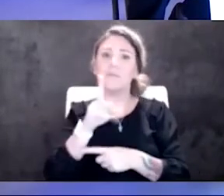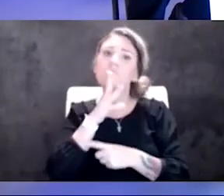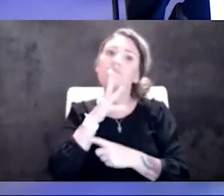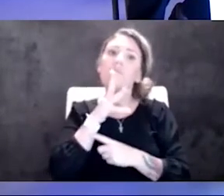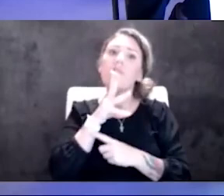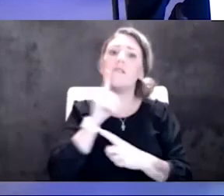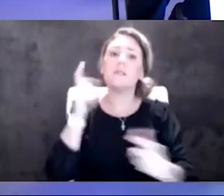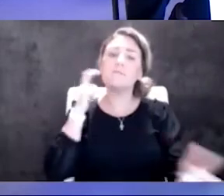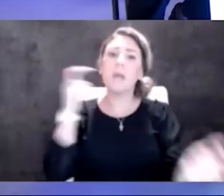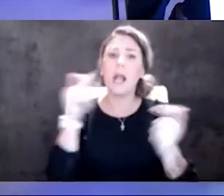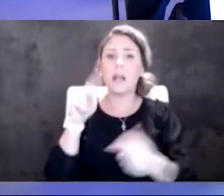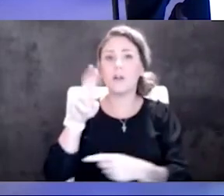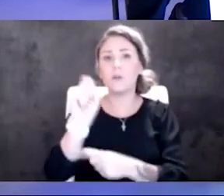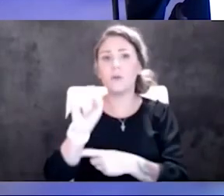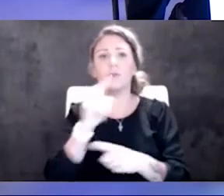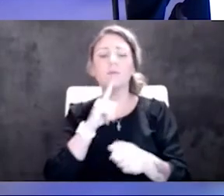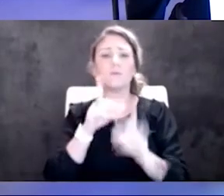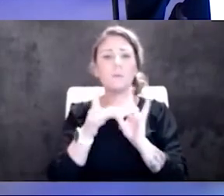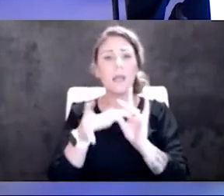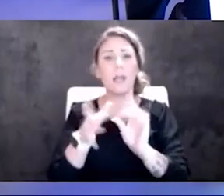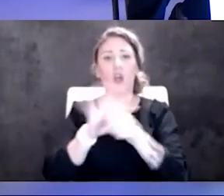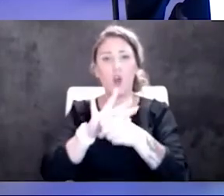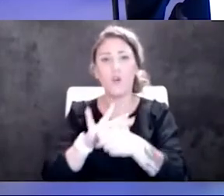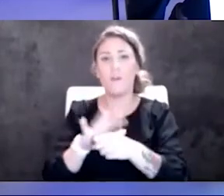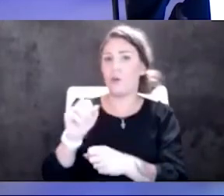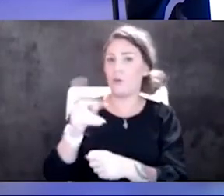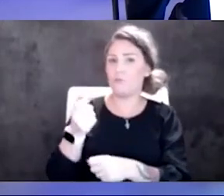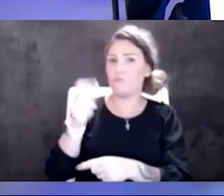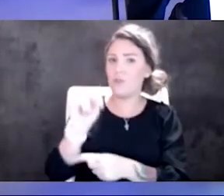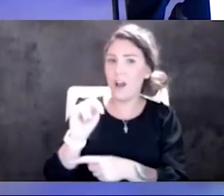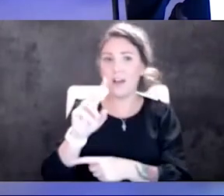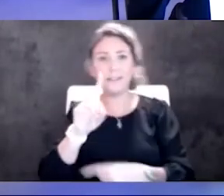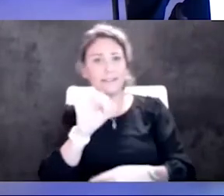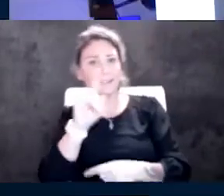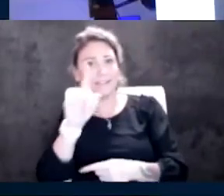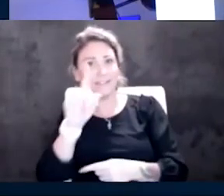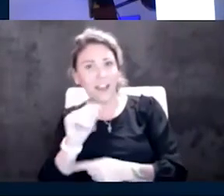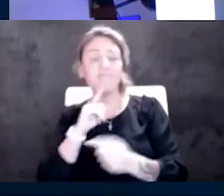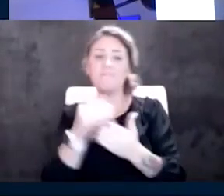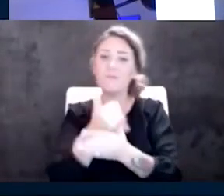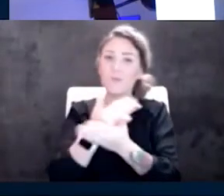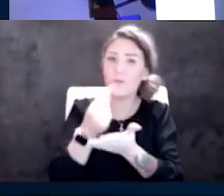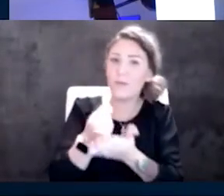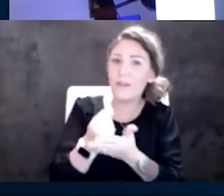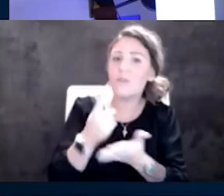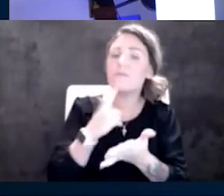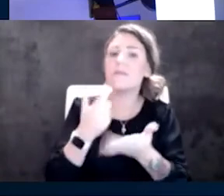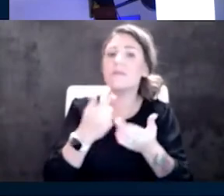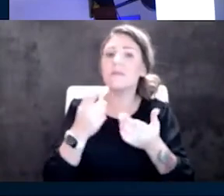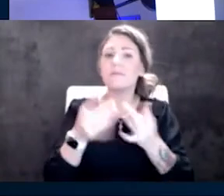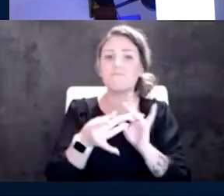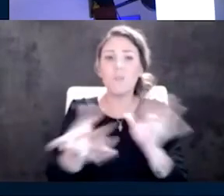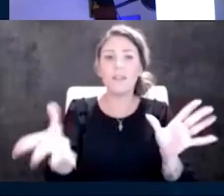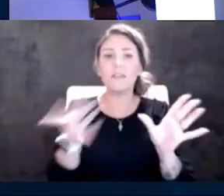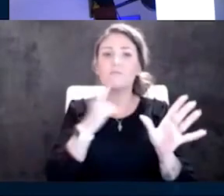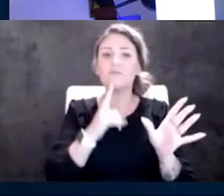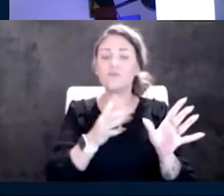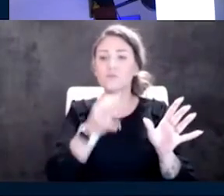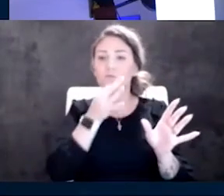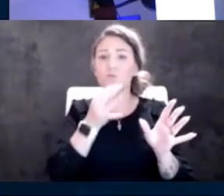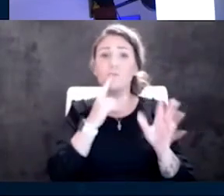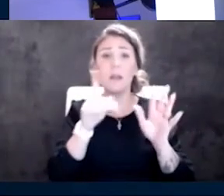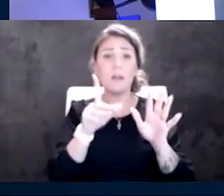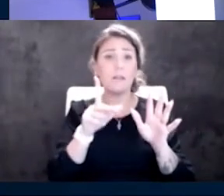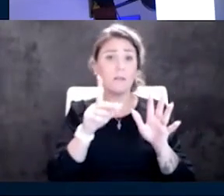around COVID and Omicron and Delta and new therapeutics coming out. So, you know, what I want our audience to have heard so